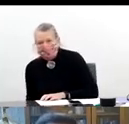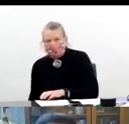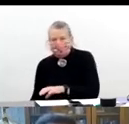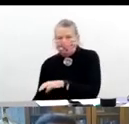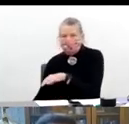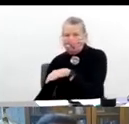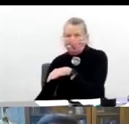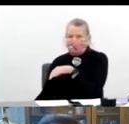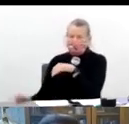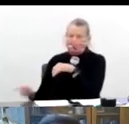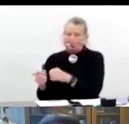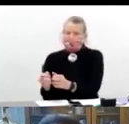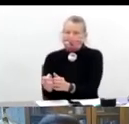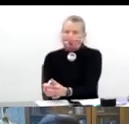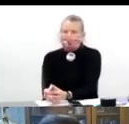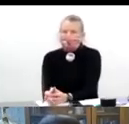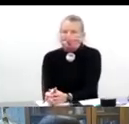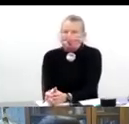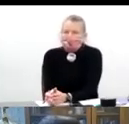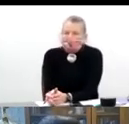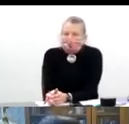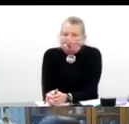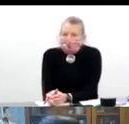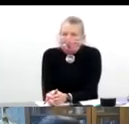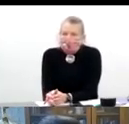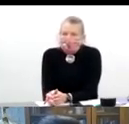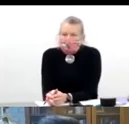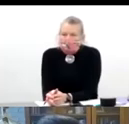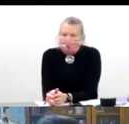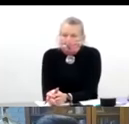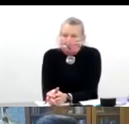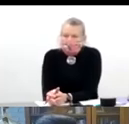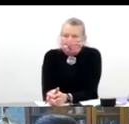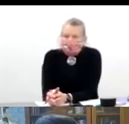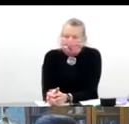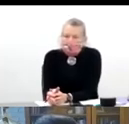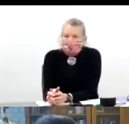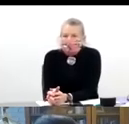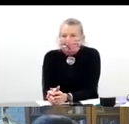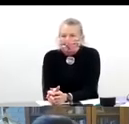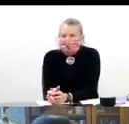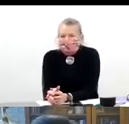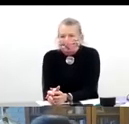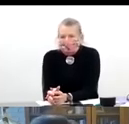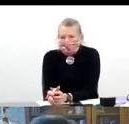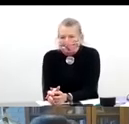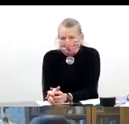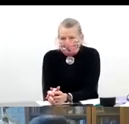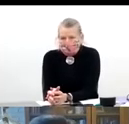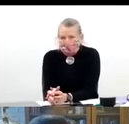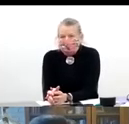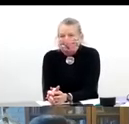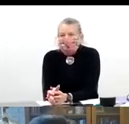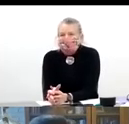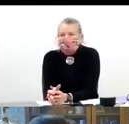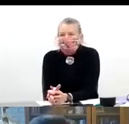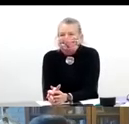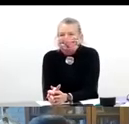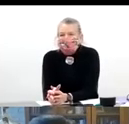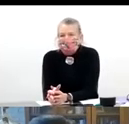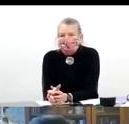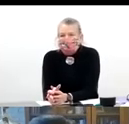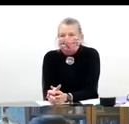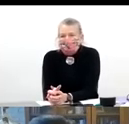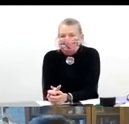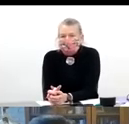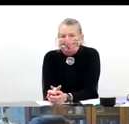than, than most states to me means we may be down on the list a little bit, uh, but we'll fight, uh, to get, uh, to the top of